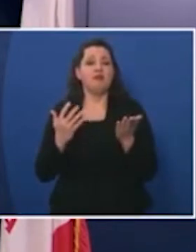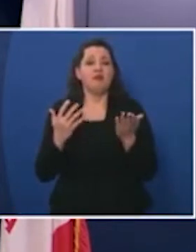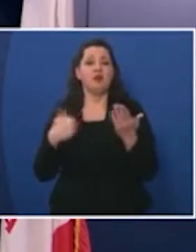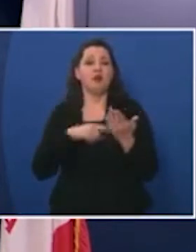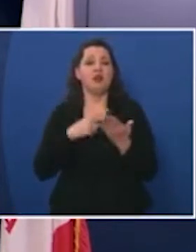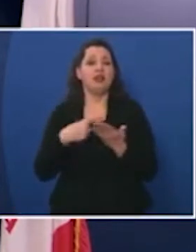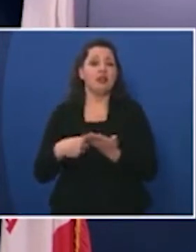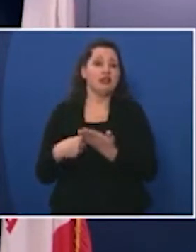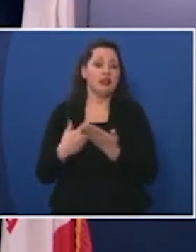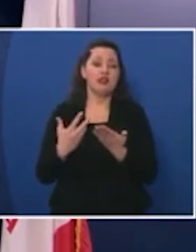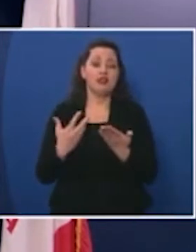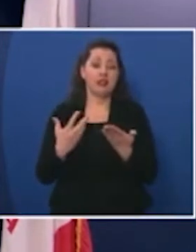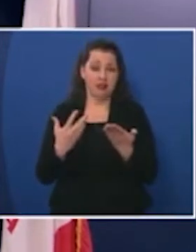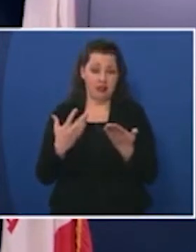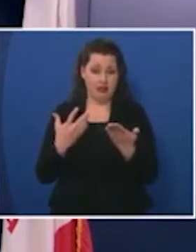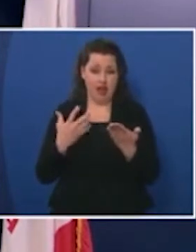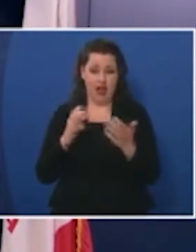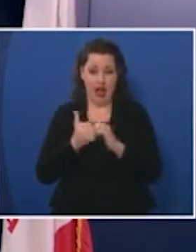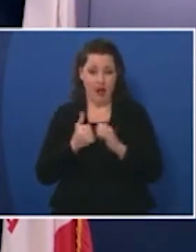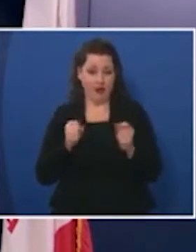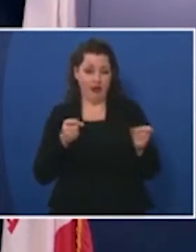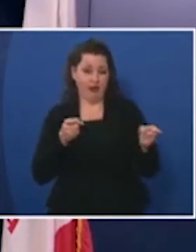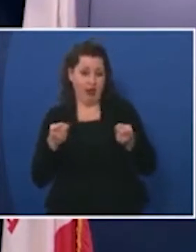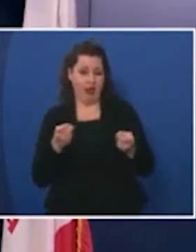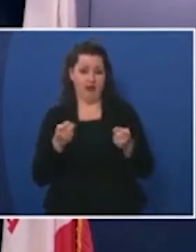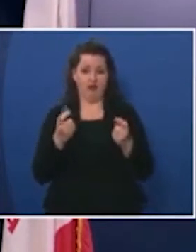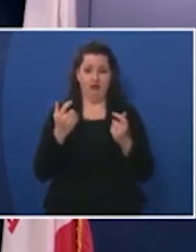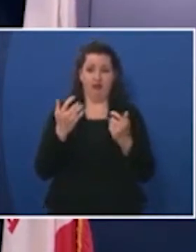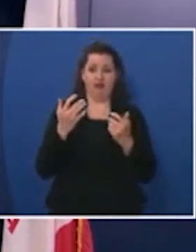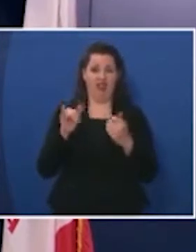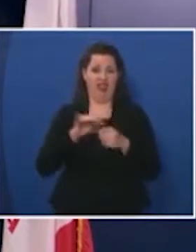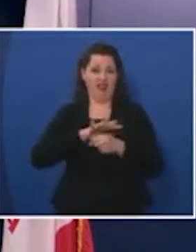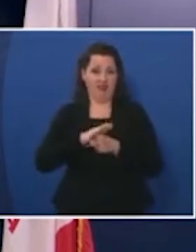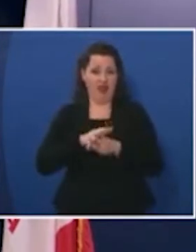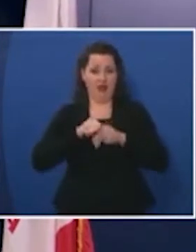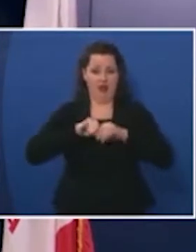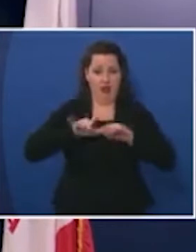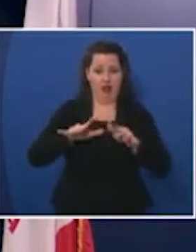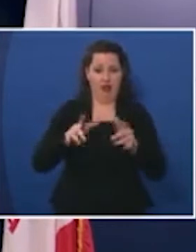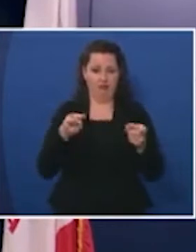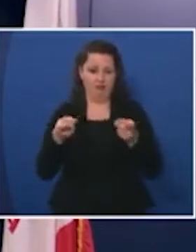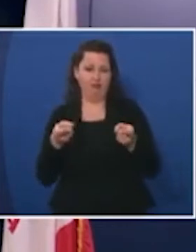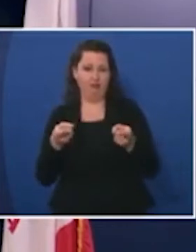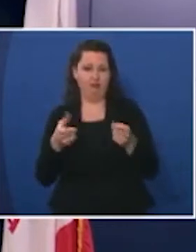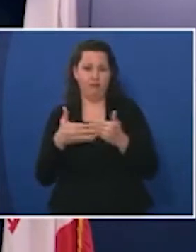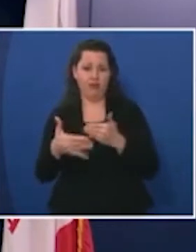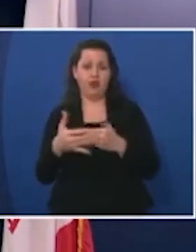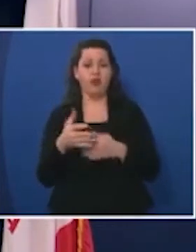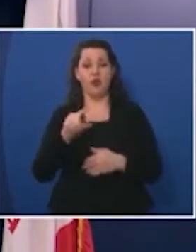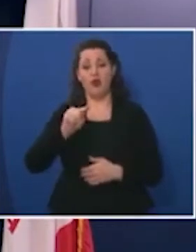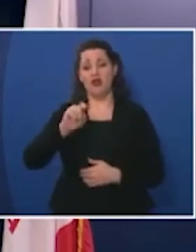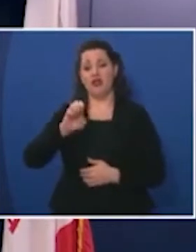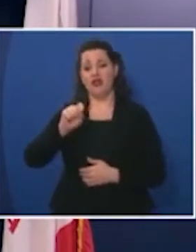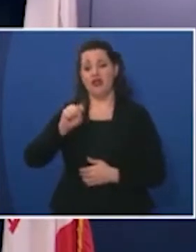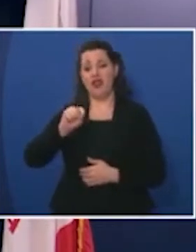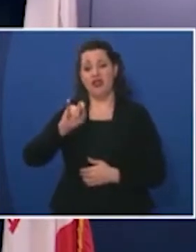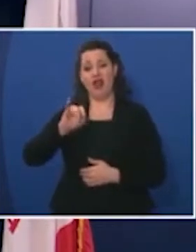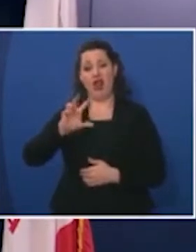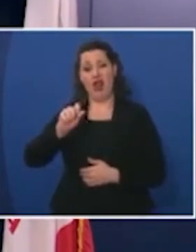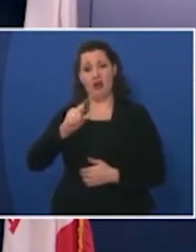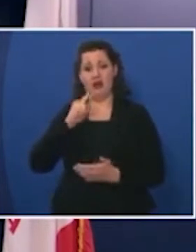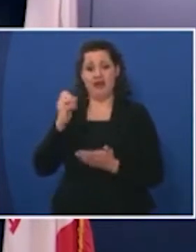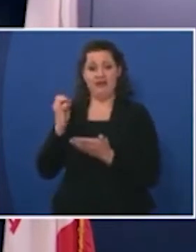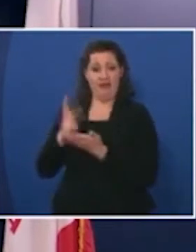we are managing and containing virus activity moving forward so the test iowa validation i want to